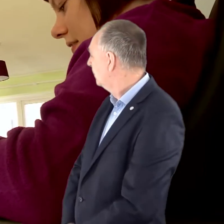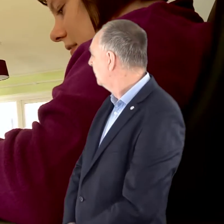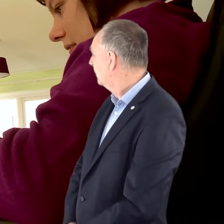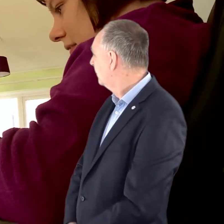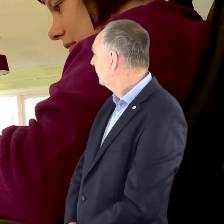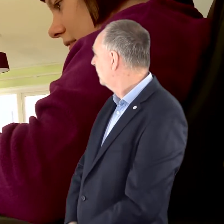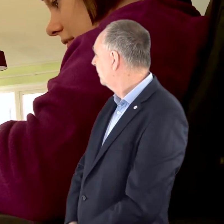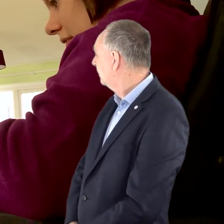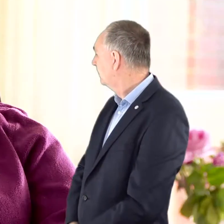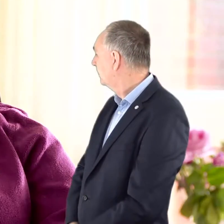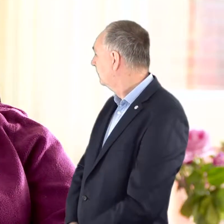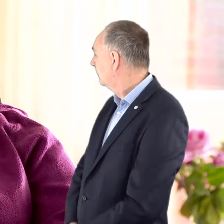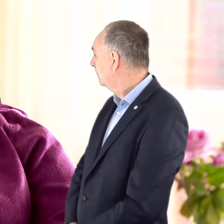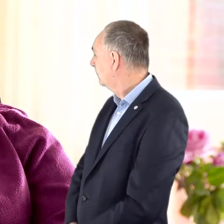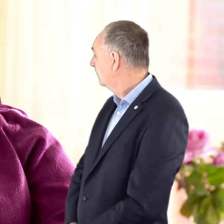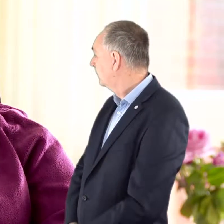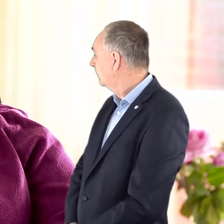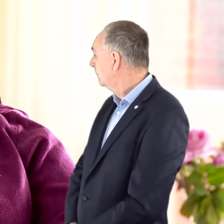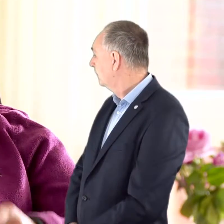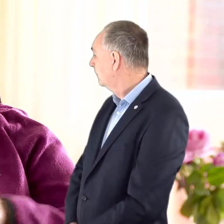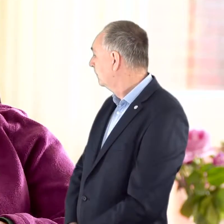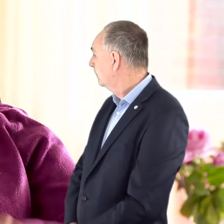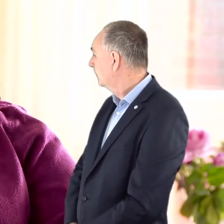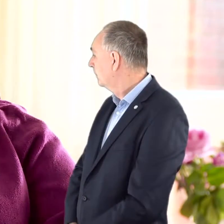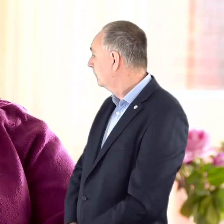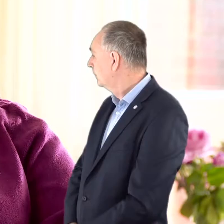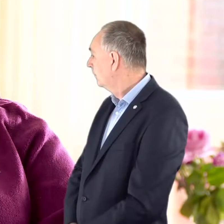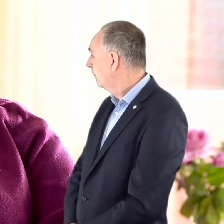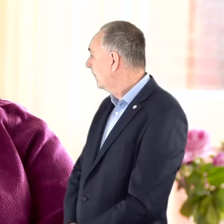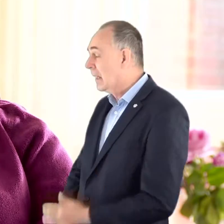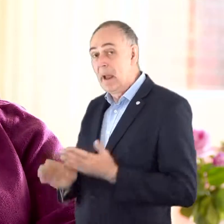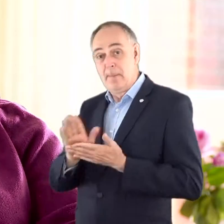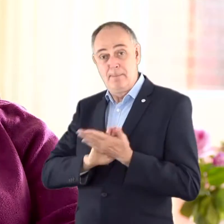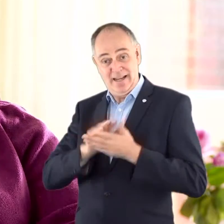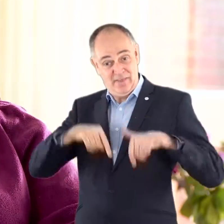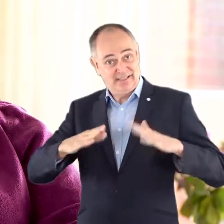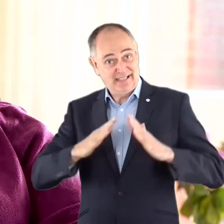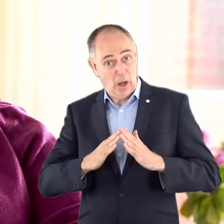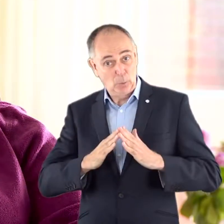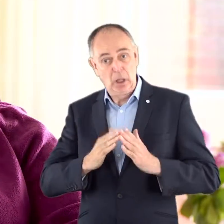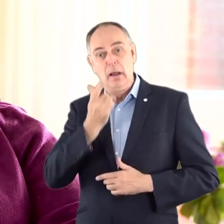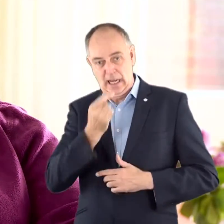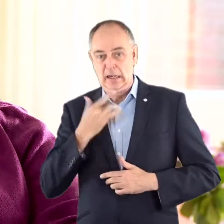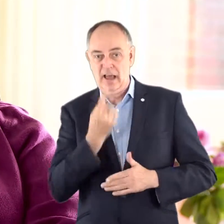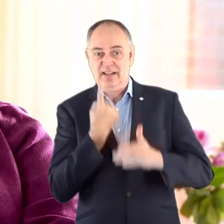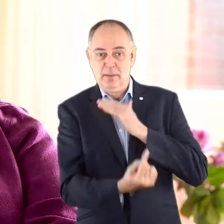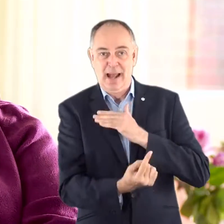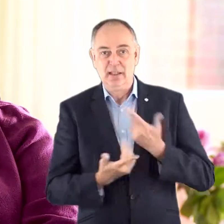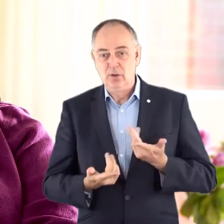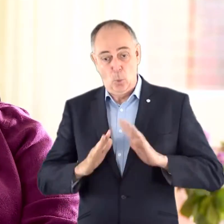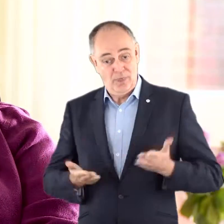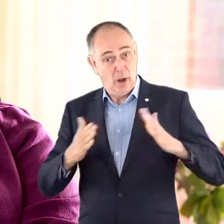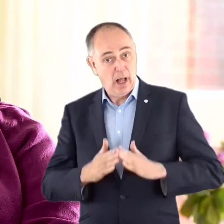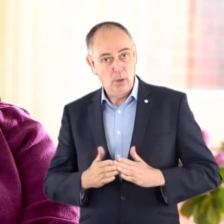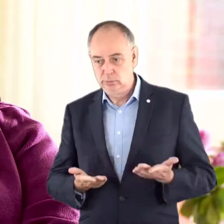It's the difference between being able to live independently or not. So if this house wasn't